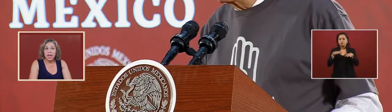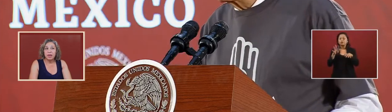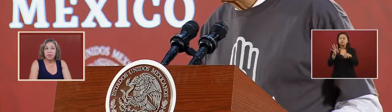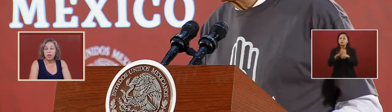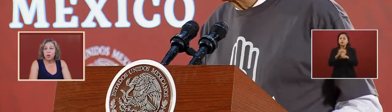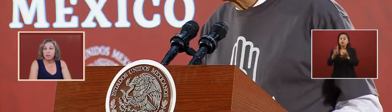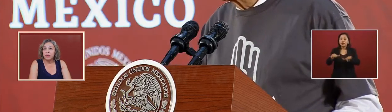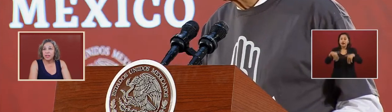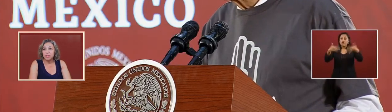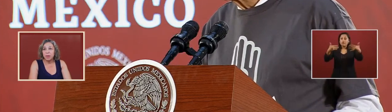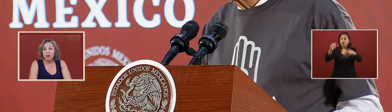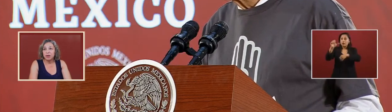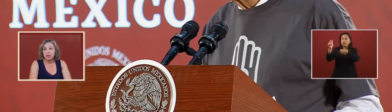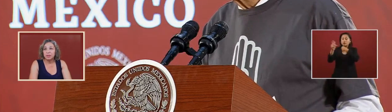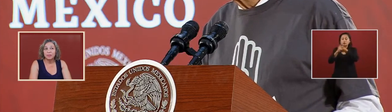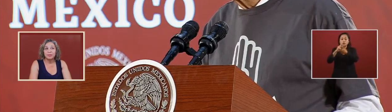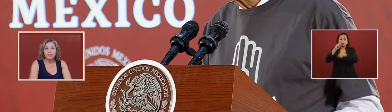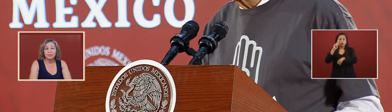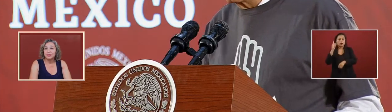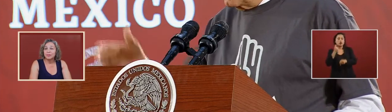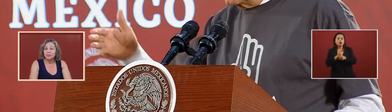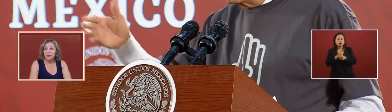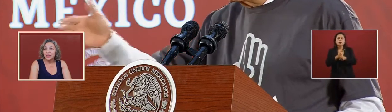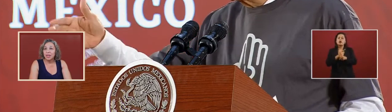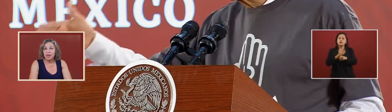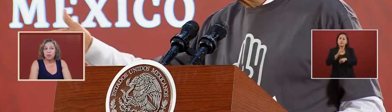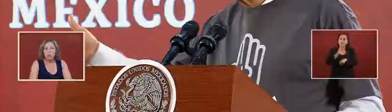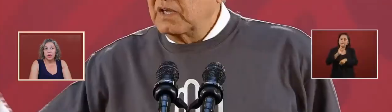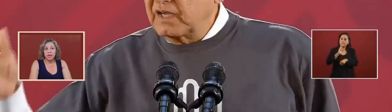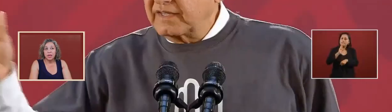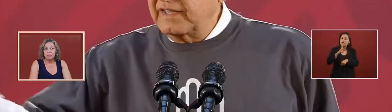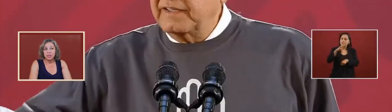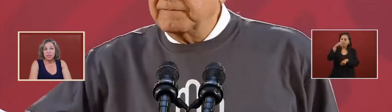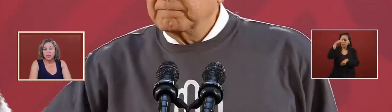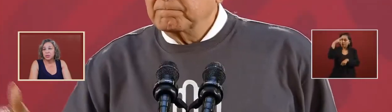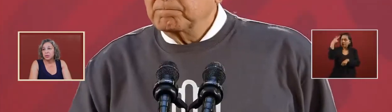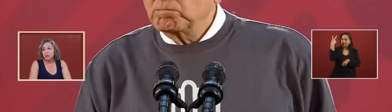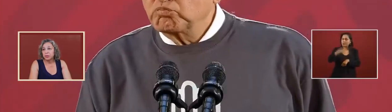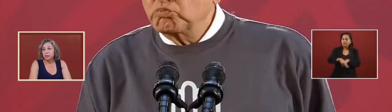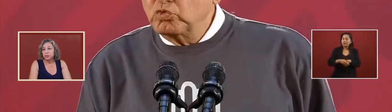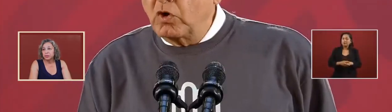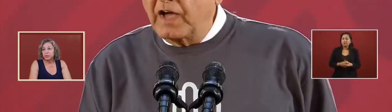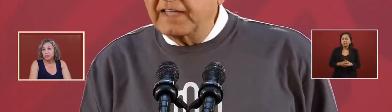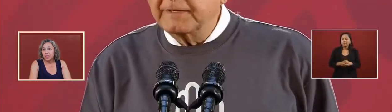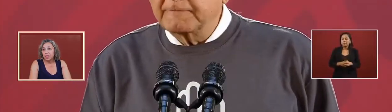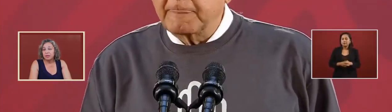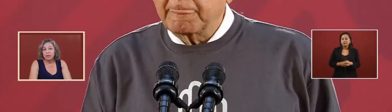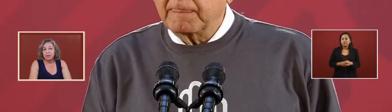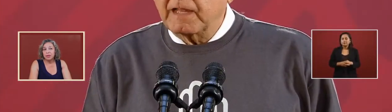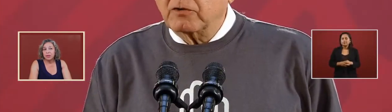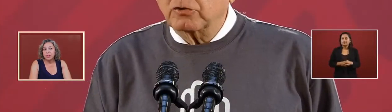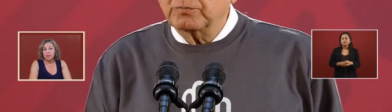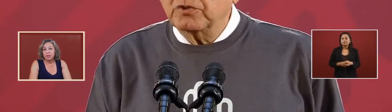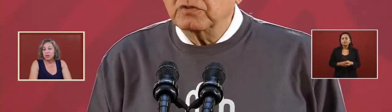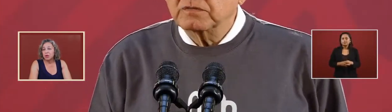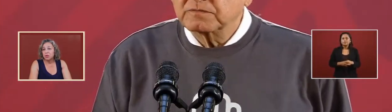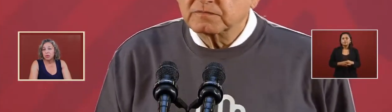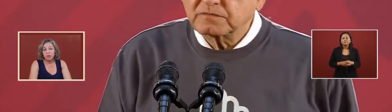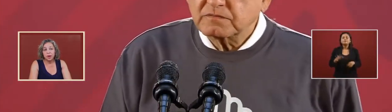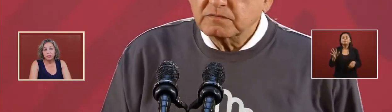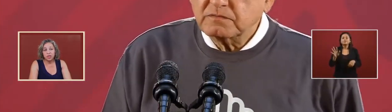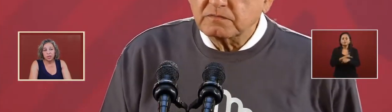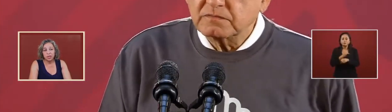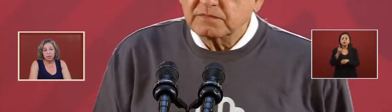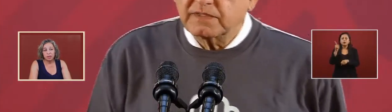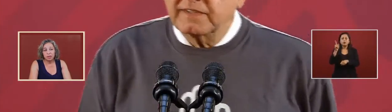that now they qualify as better when it comes to that there is no